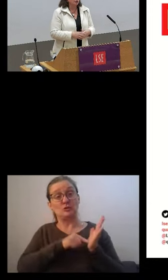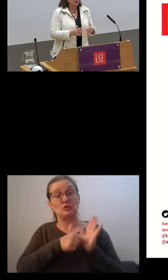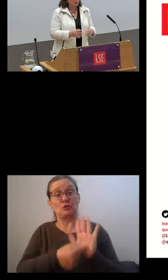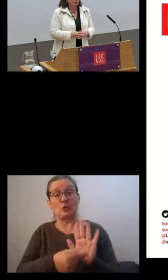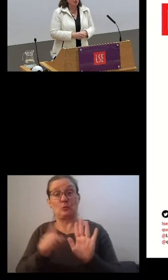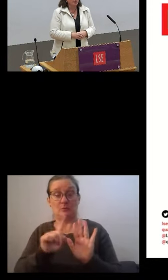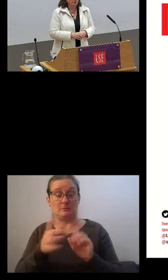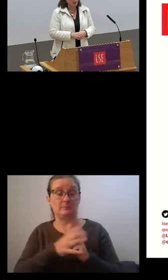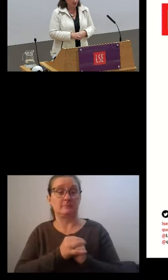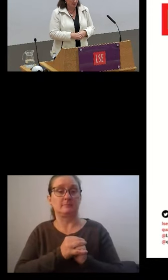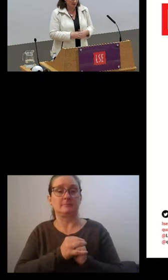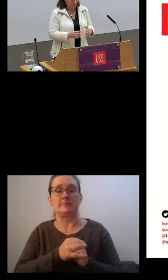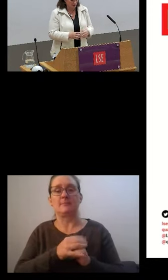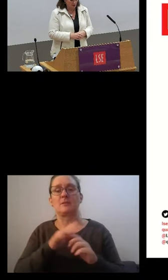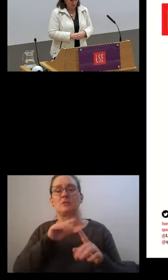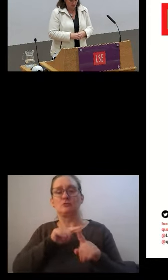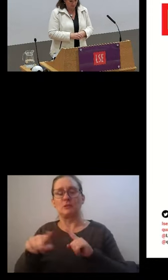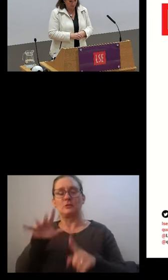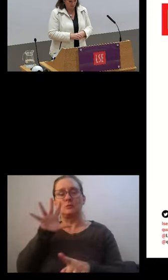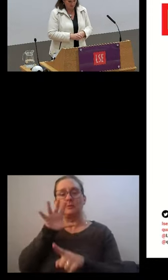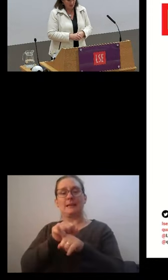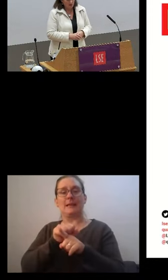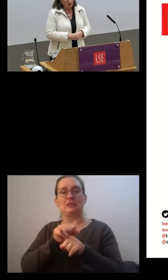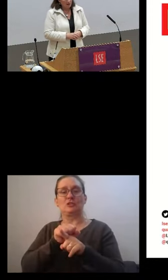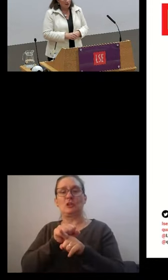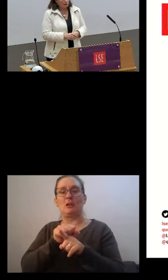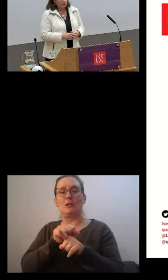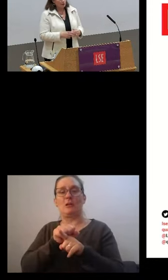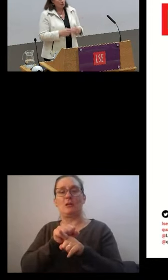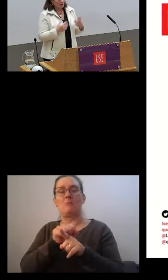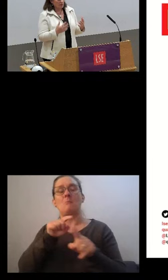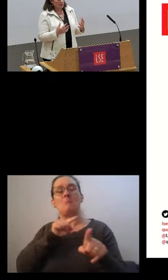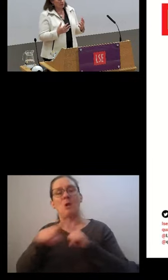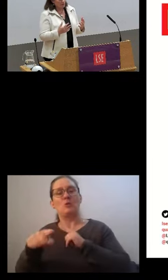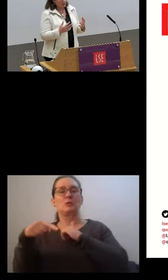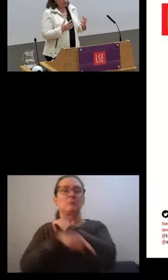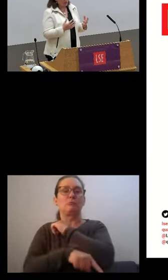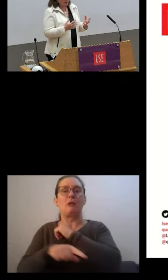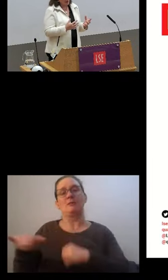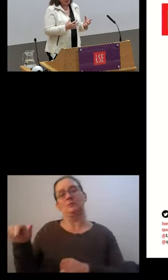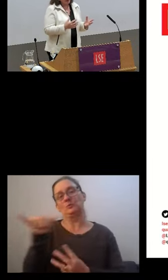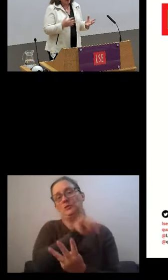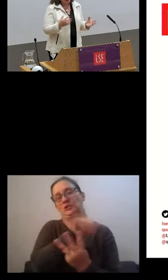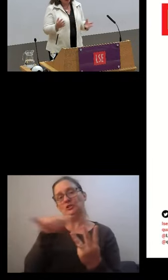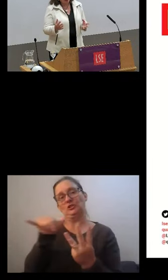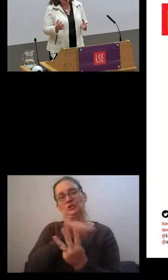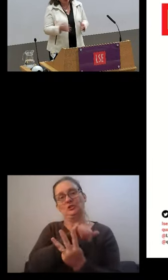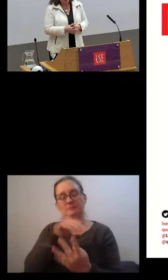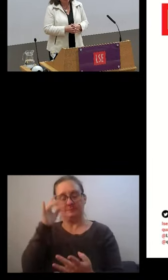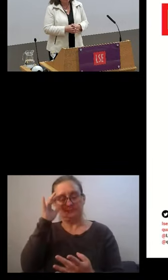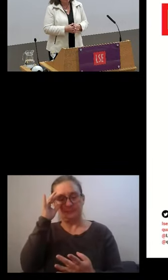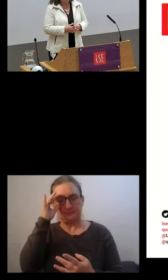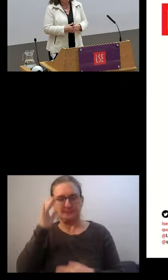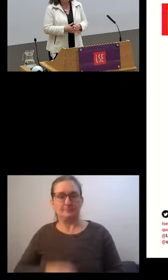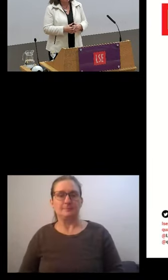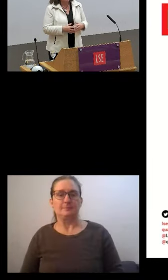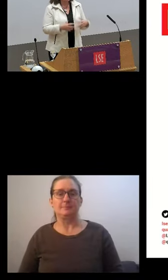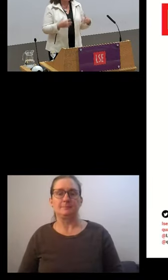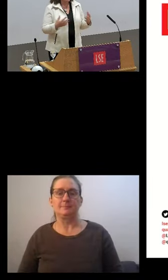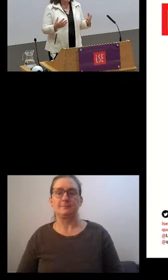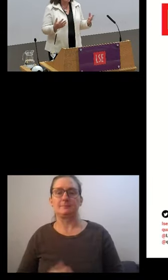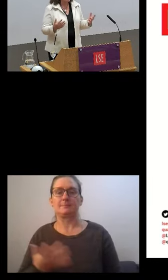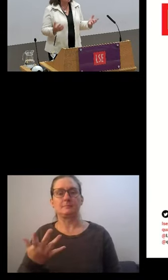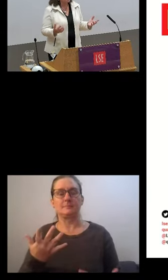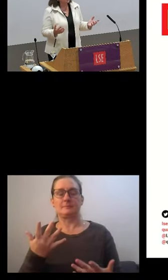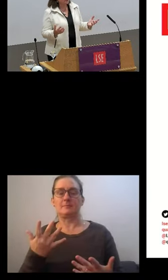to capture this as best we can. And of course, the associated question with this is,